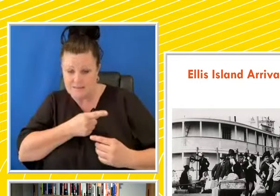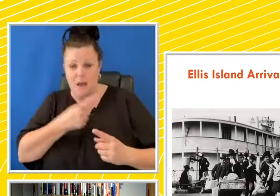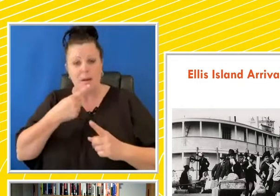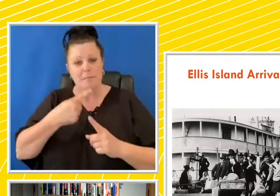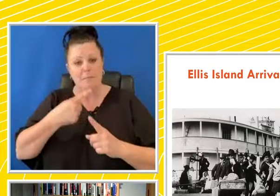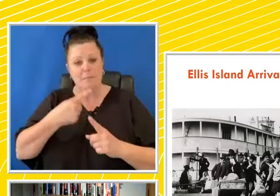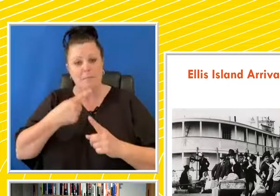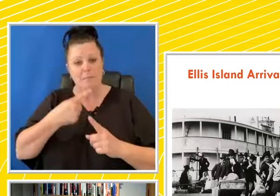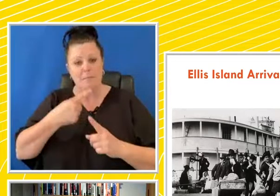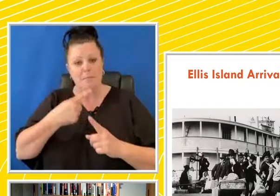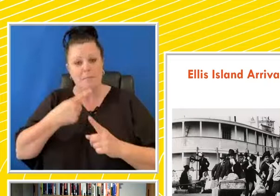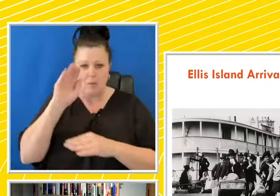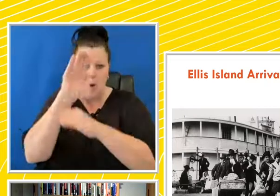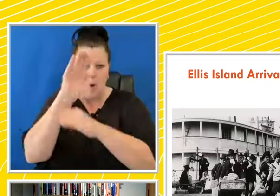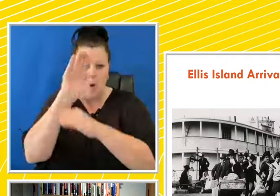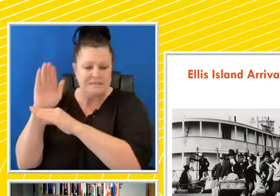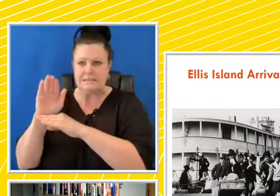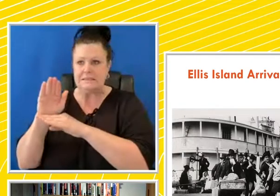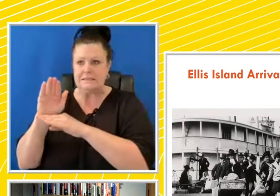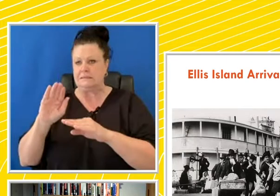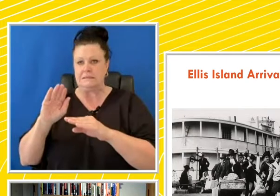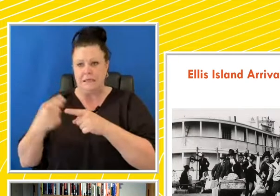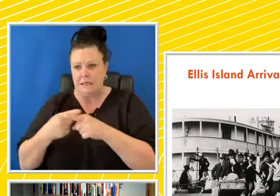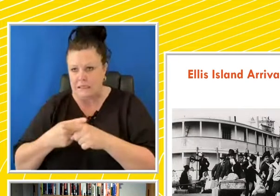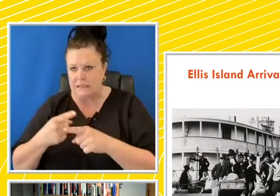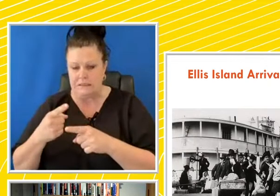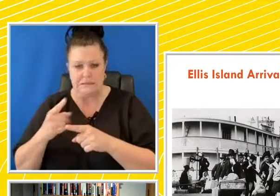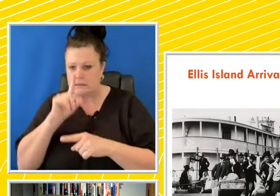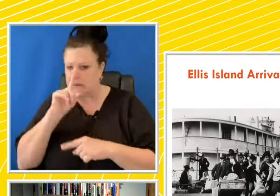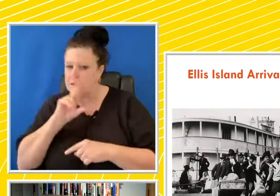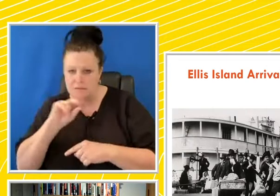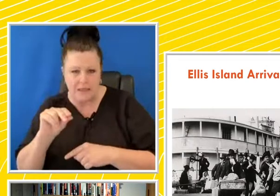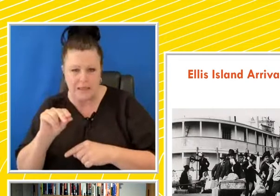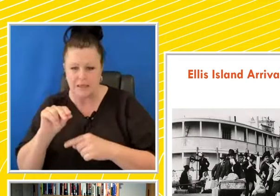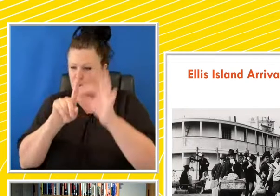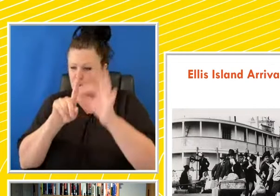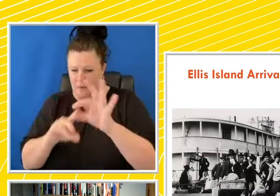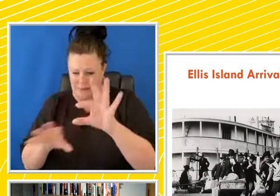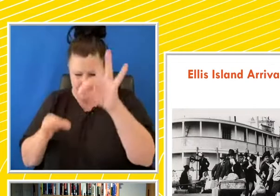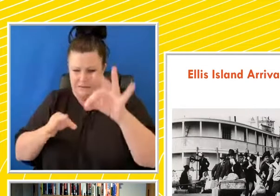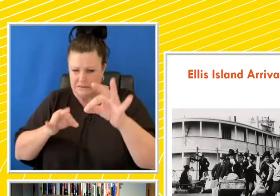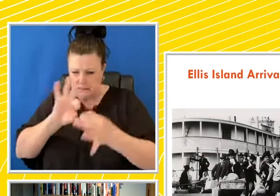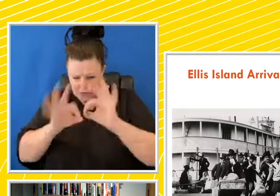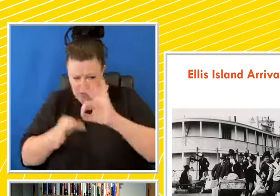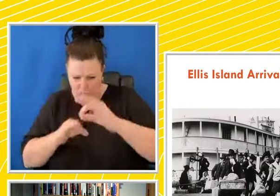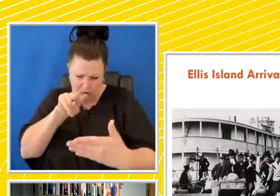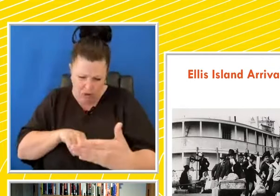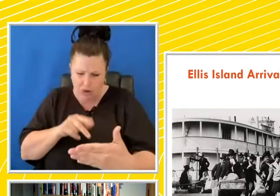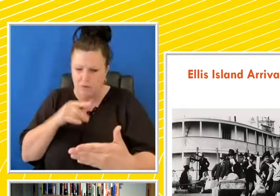from countries where they didn't speak English. So their ability to interpret the questions, there was this underlying